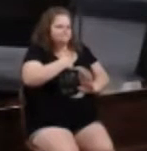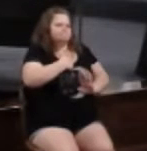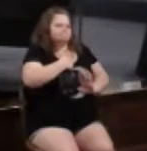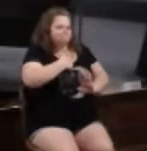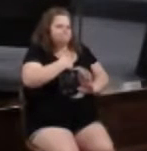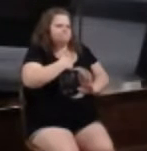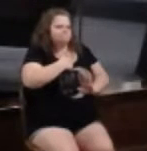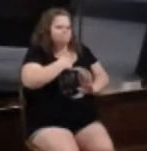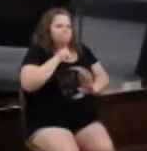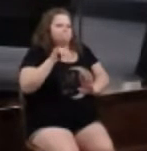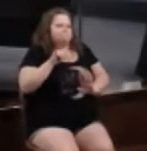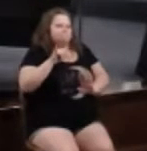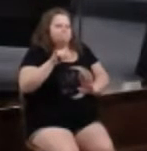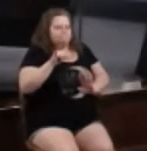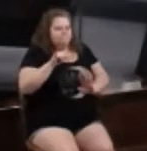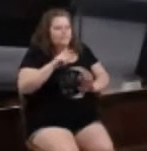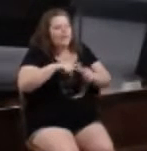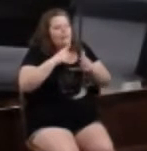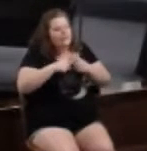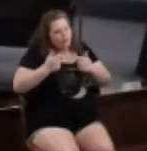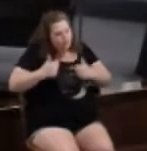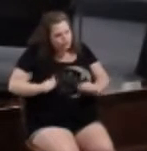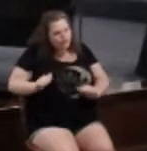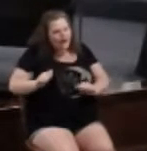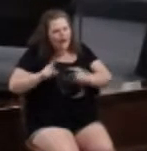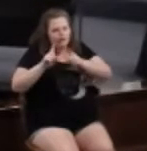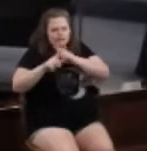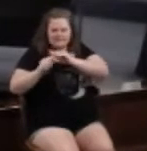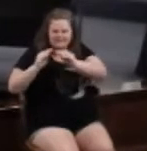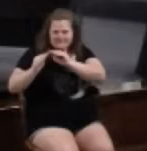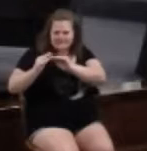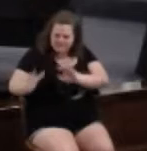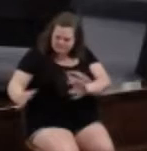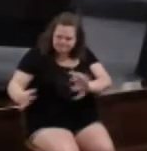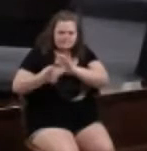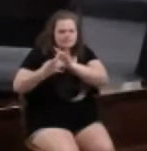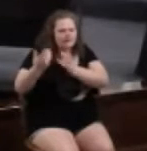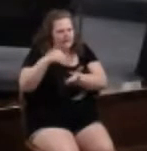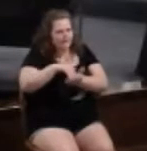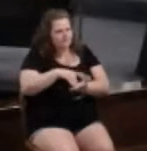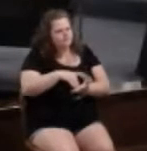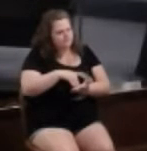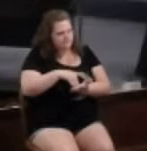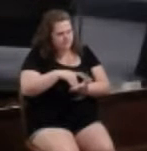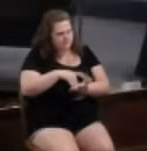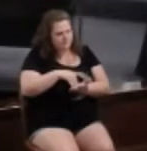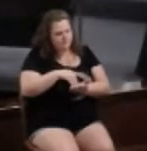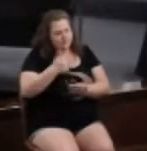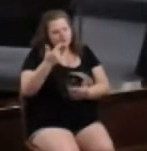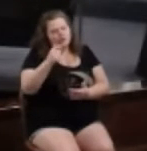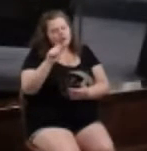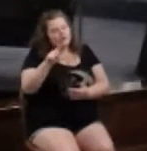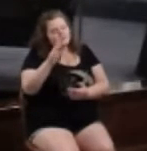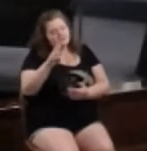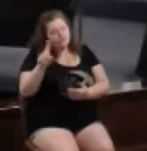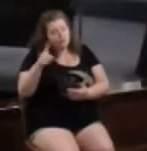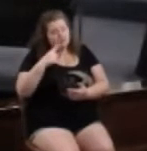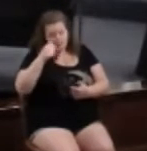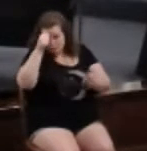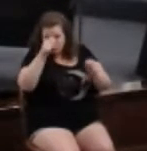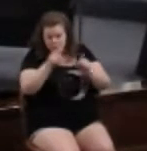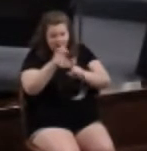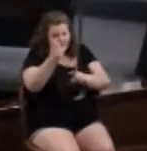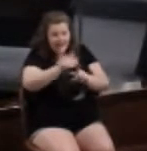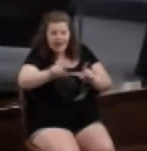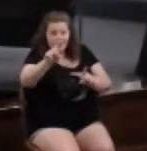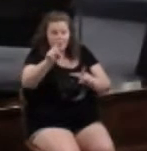brother or sister. And we should be trying for restoration of that unity. Galatians 6, 1 says, Brothers, if anyone